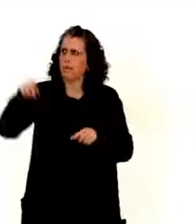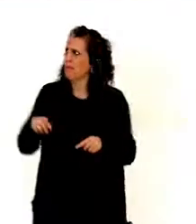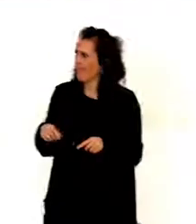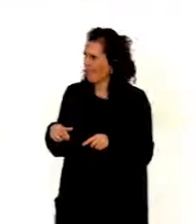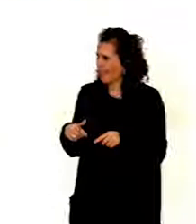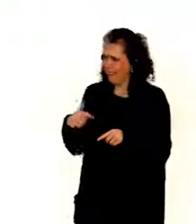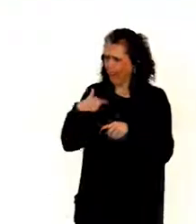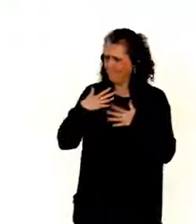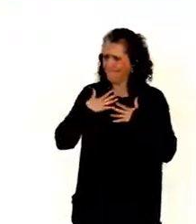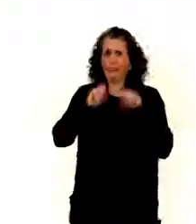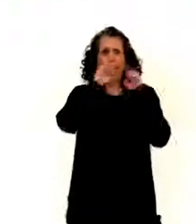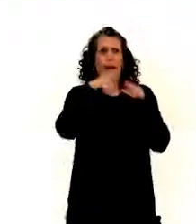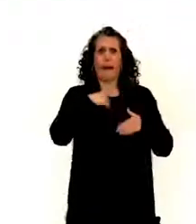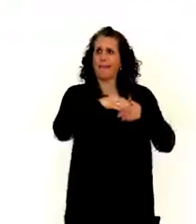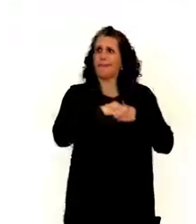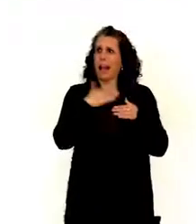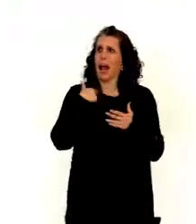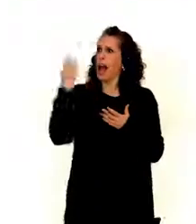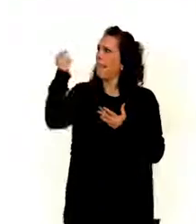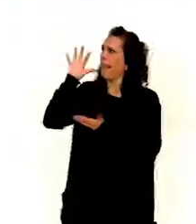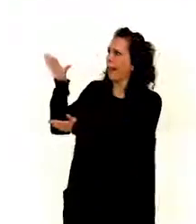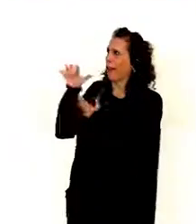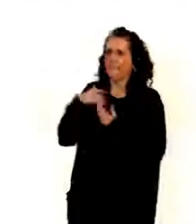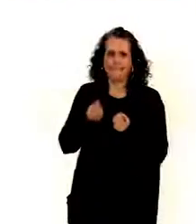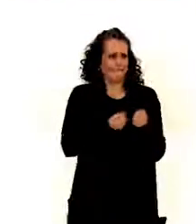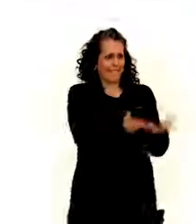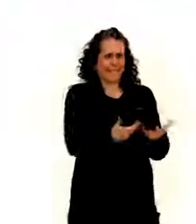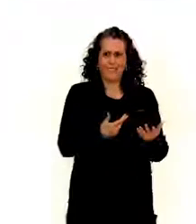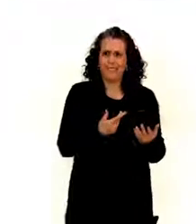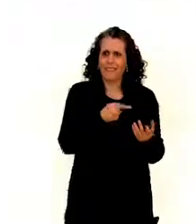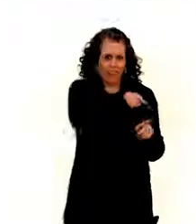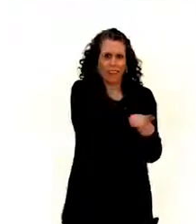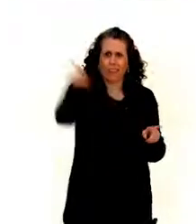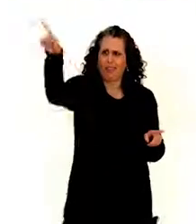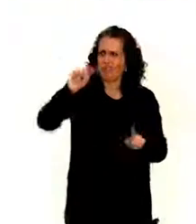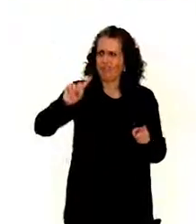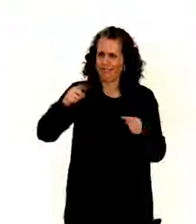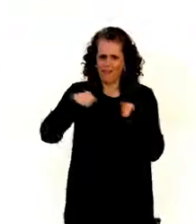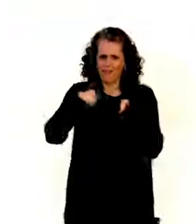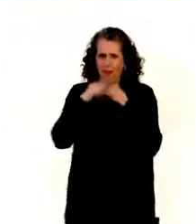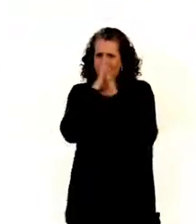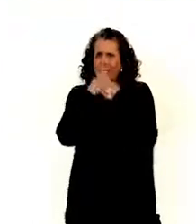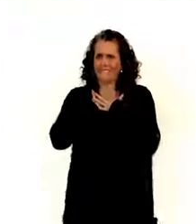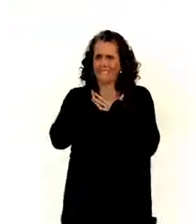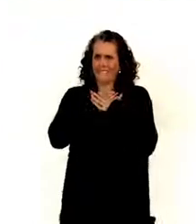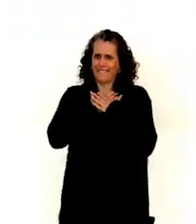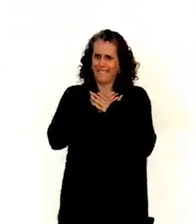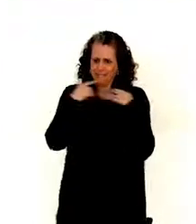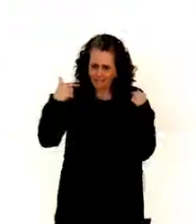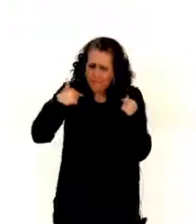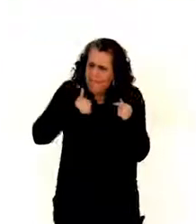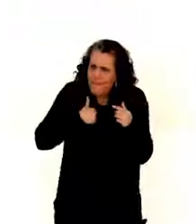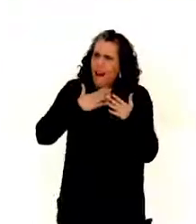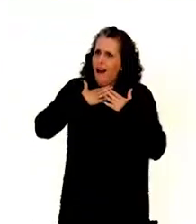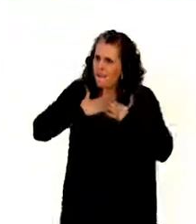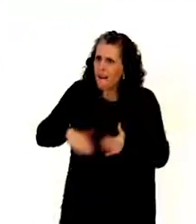just between me and the state. I don't want to hire a third person to know what my income is. I just want to, as a loyal citizen, want